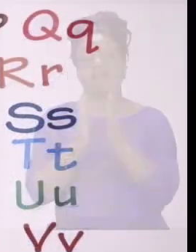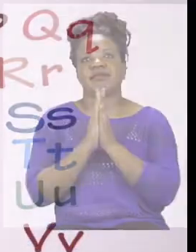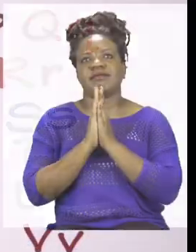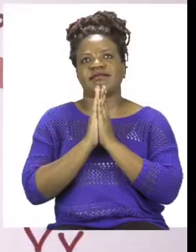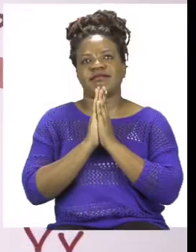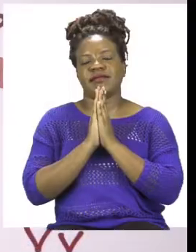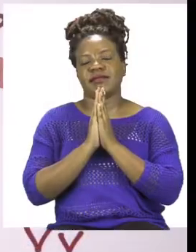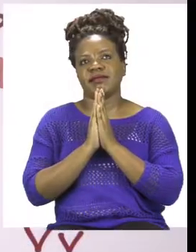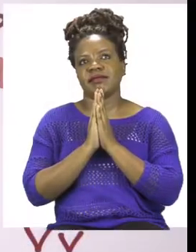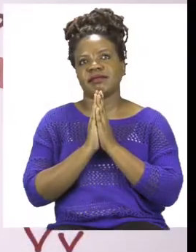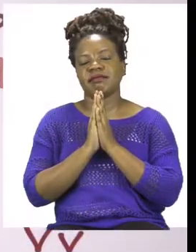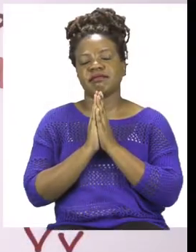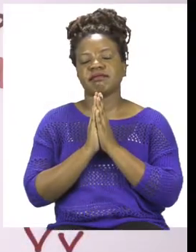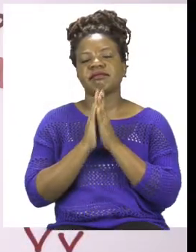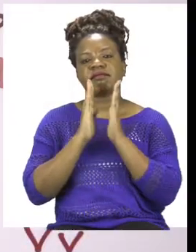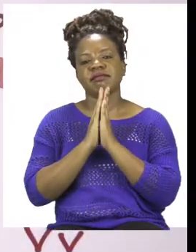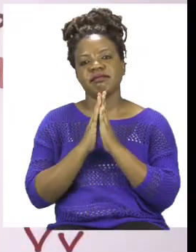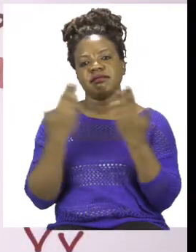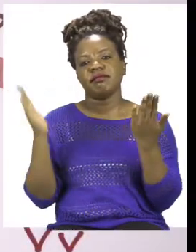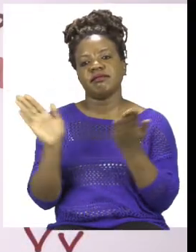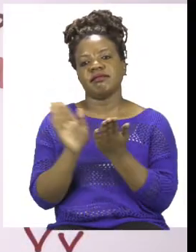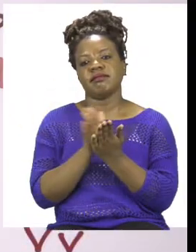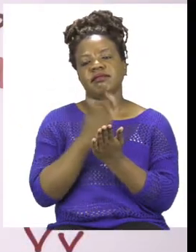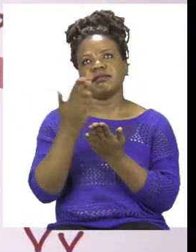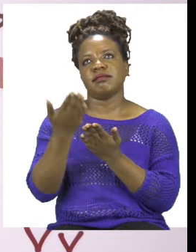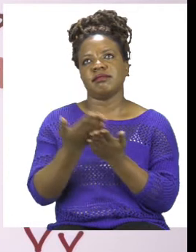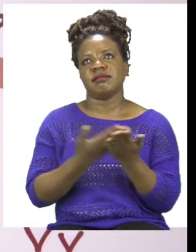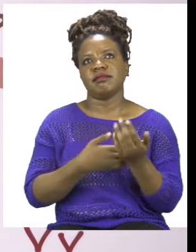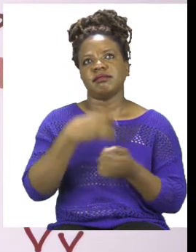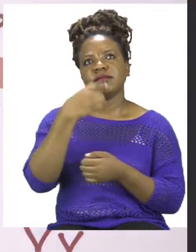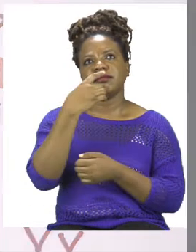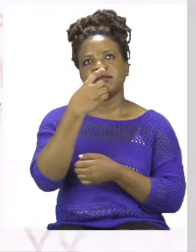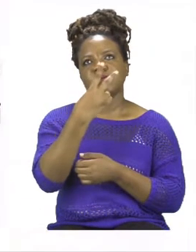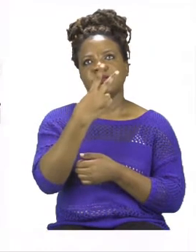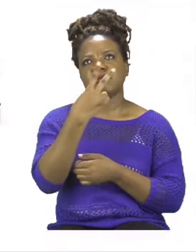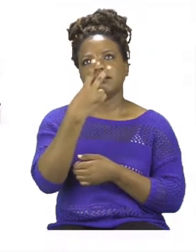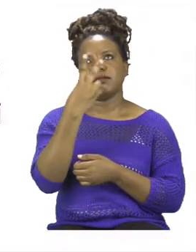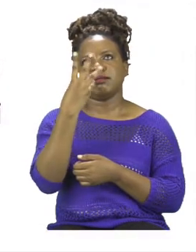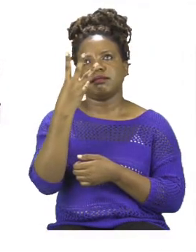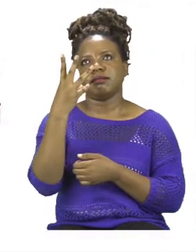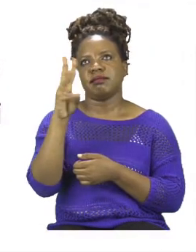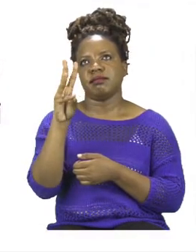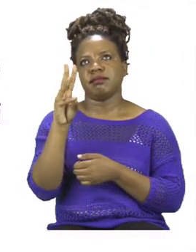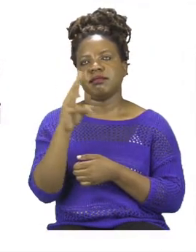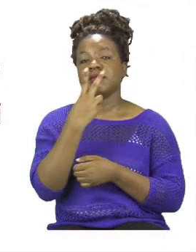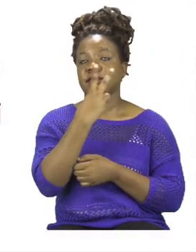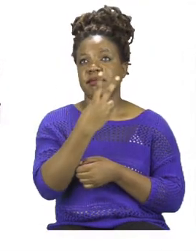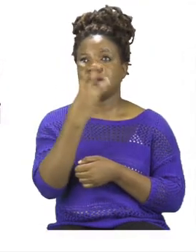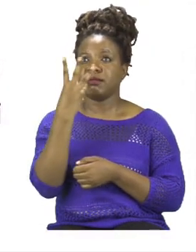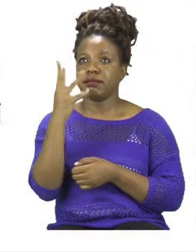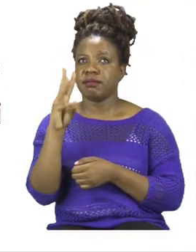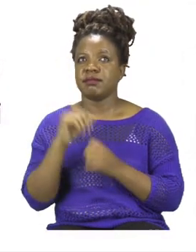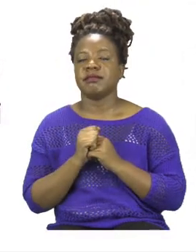For our lesson boys and girls we are going to start by going to page 26. On page 26 we are